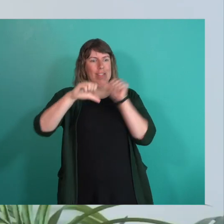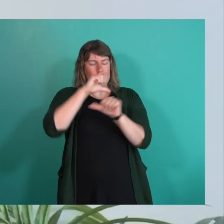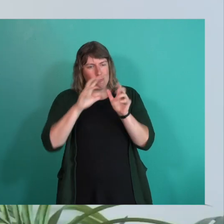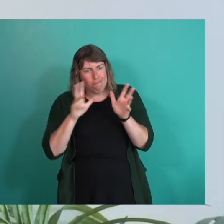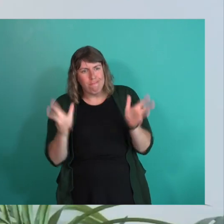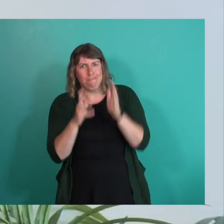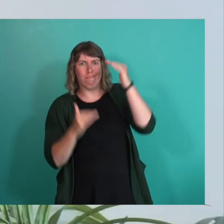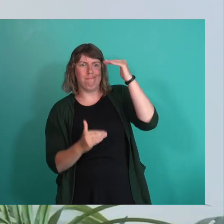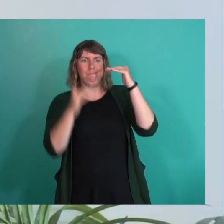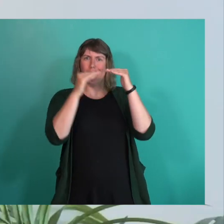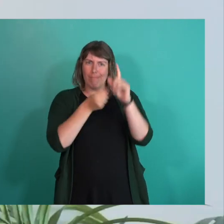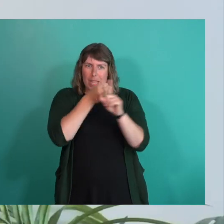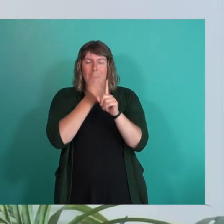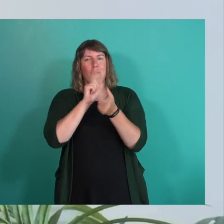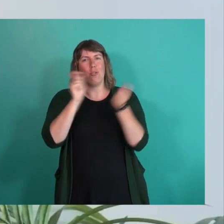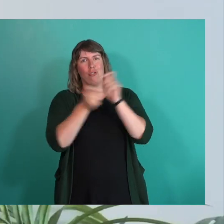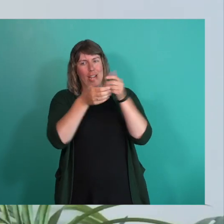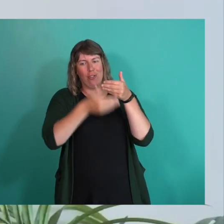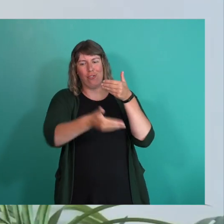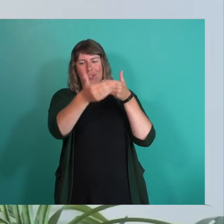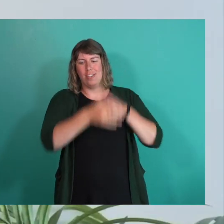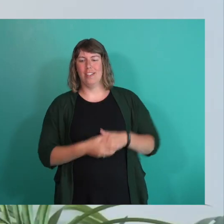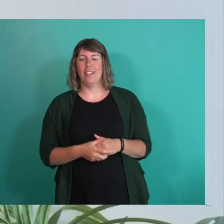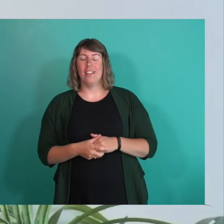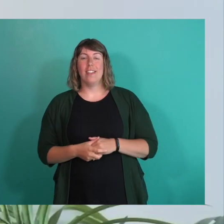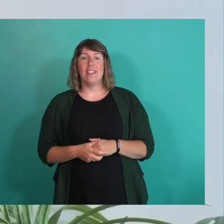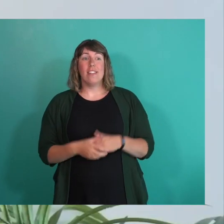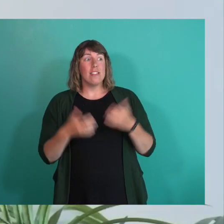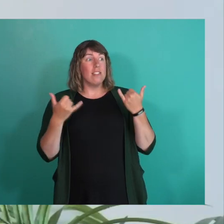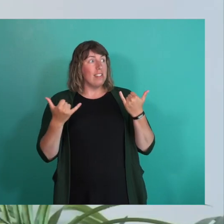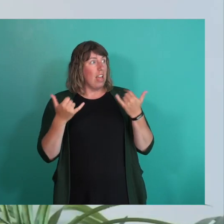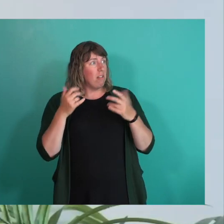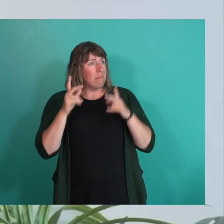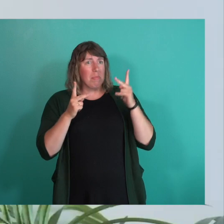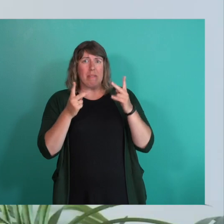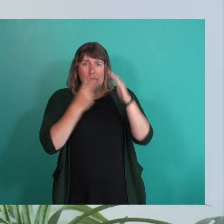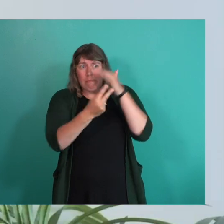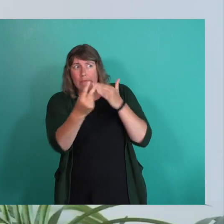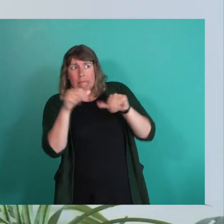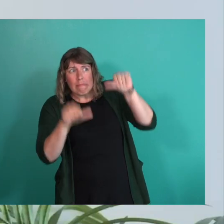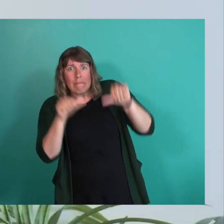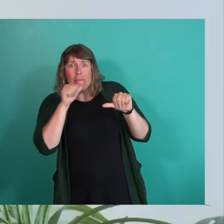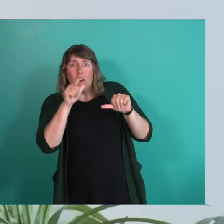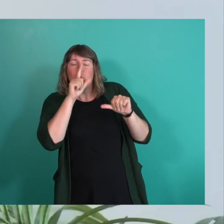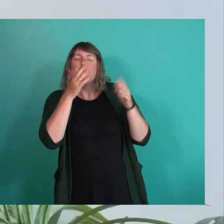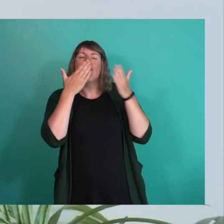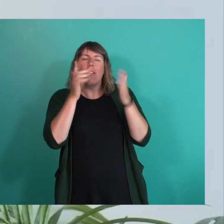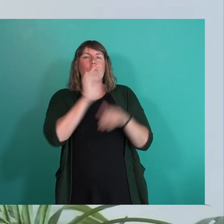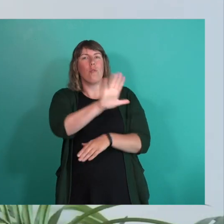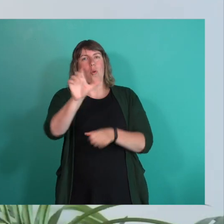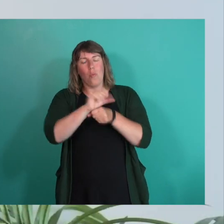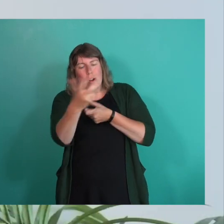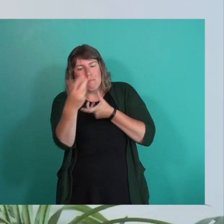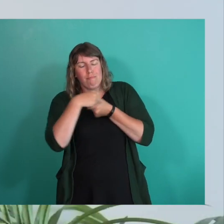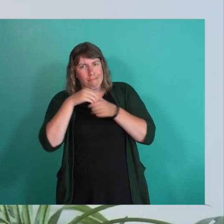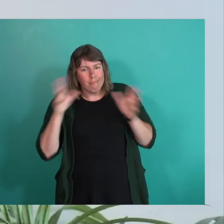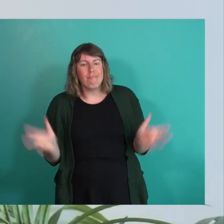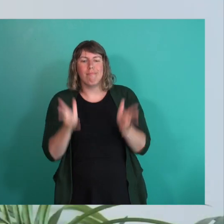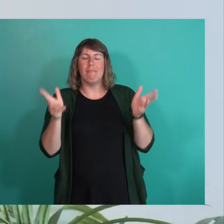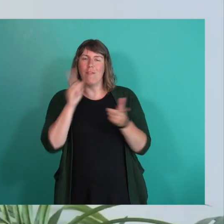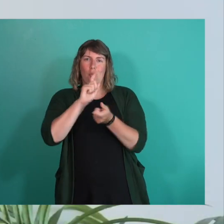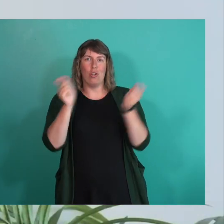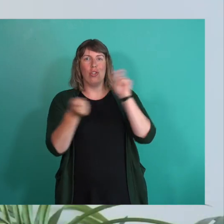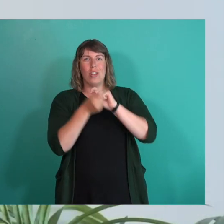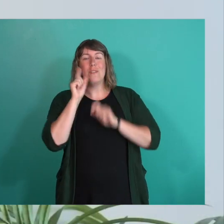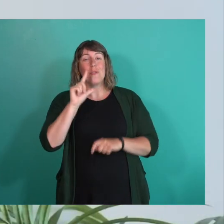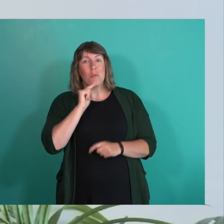a real and impactful change. In such a time of uncertainty, thank you for continuing the work needed to help create change for the